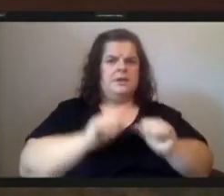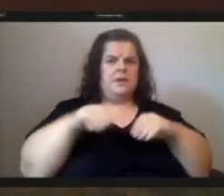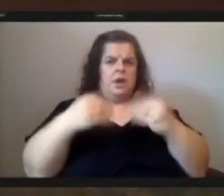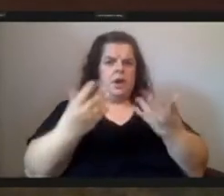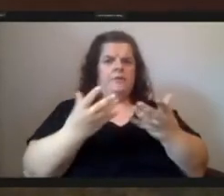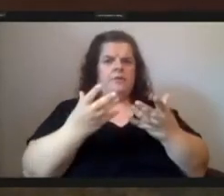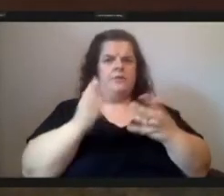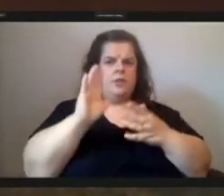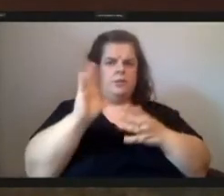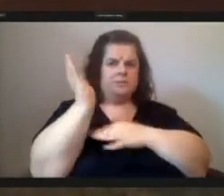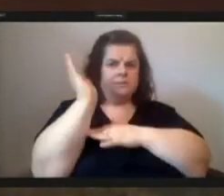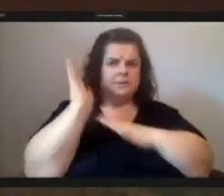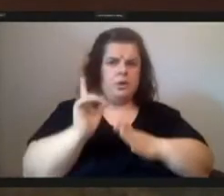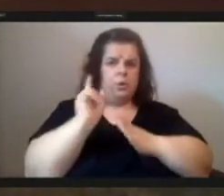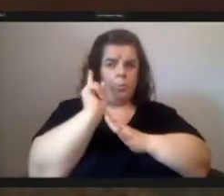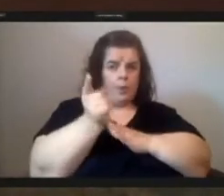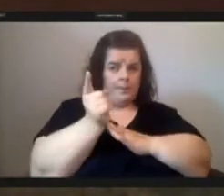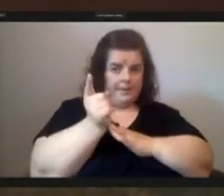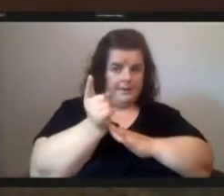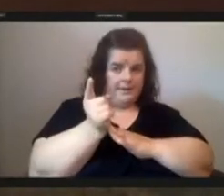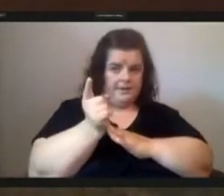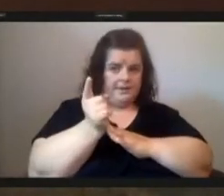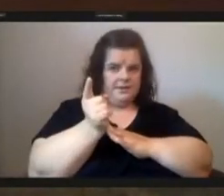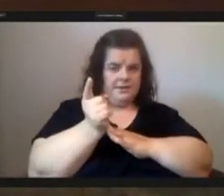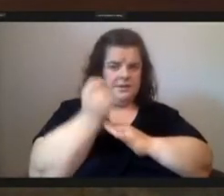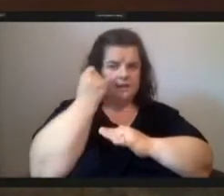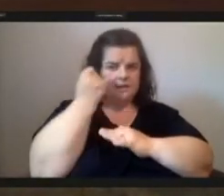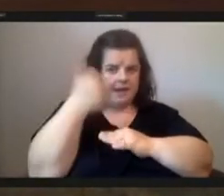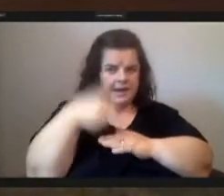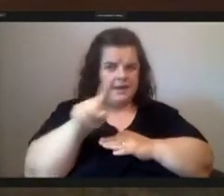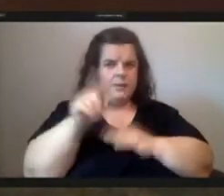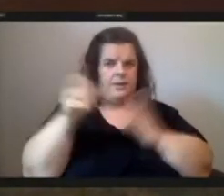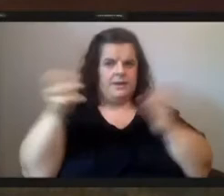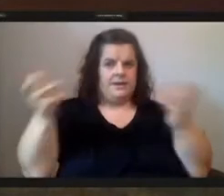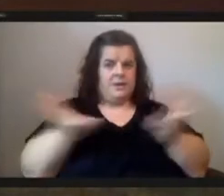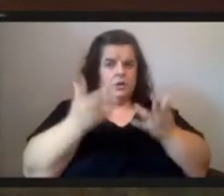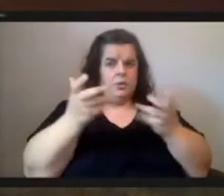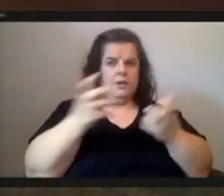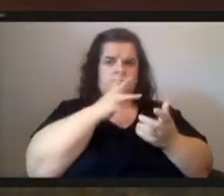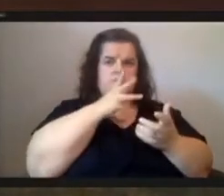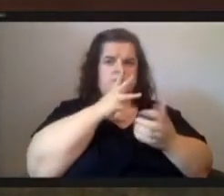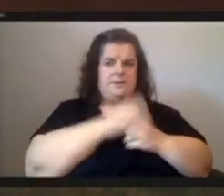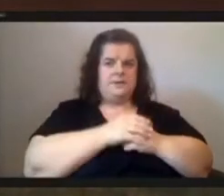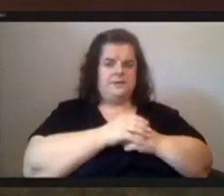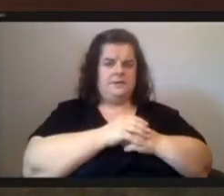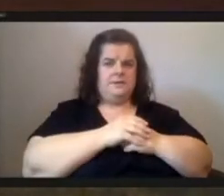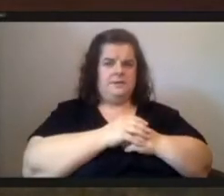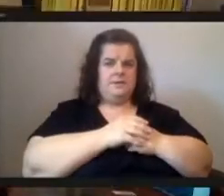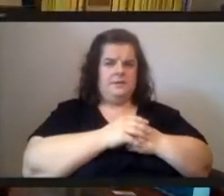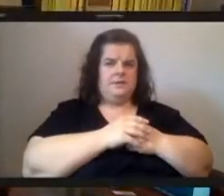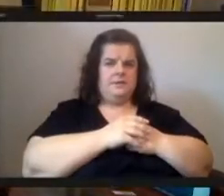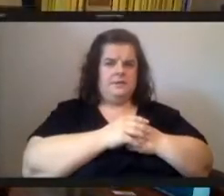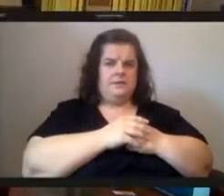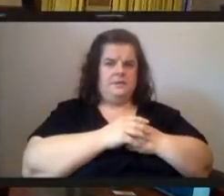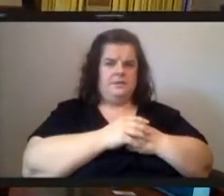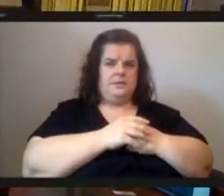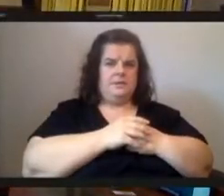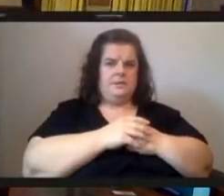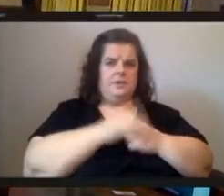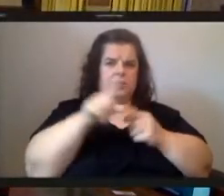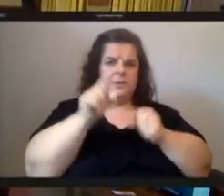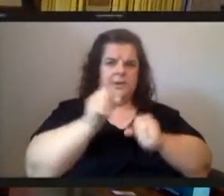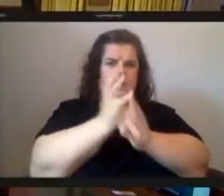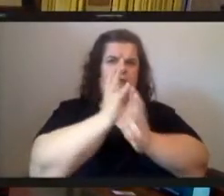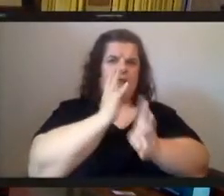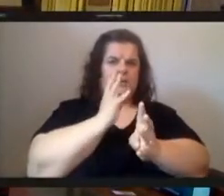speakers one minute um if anyone in the chambers would like to speak you can just line up i won't